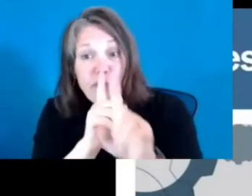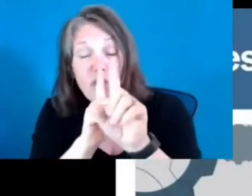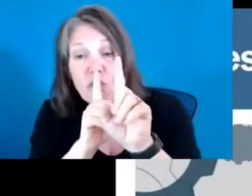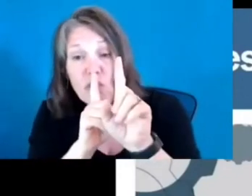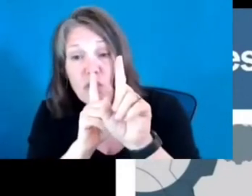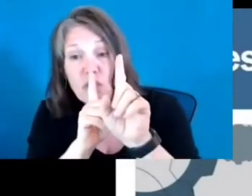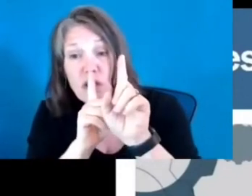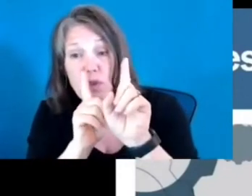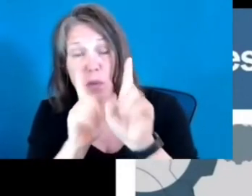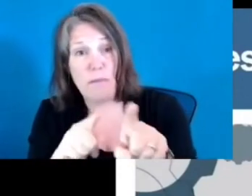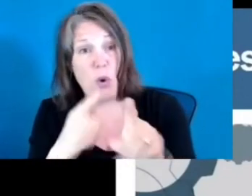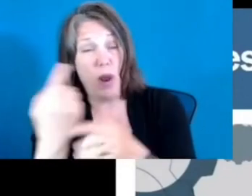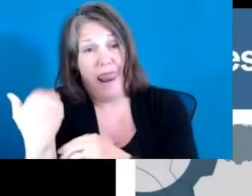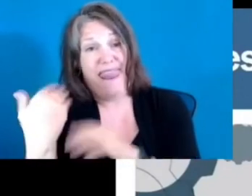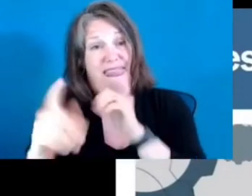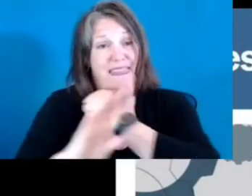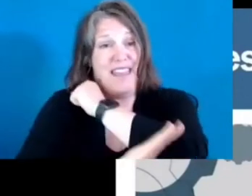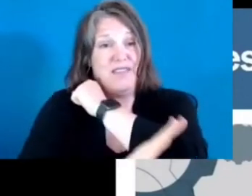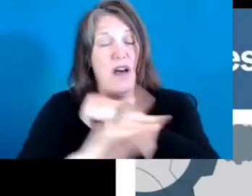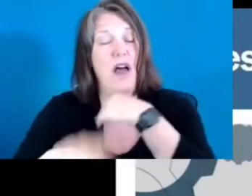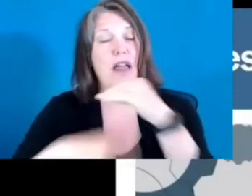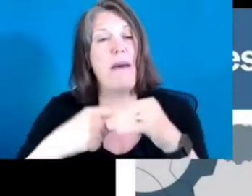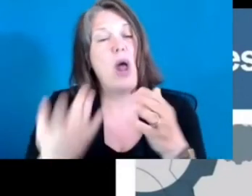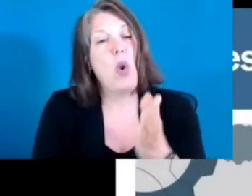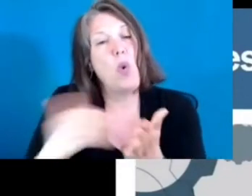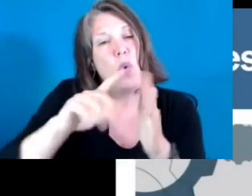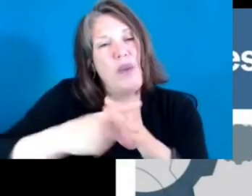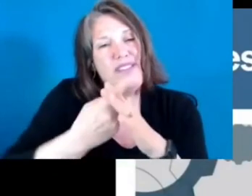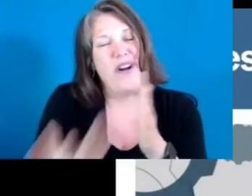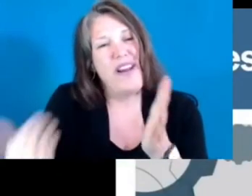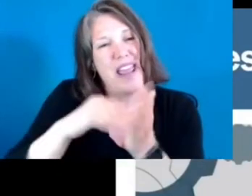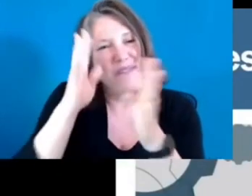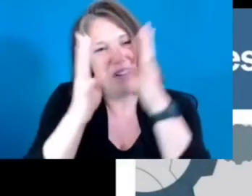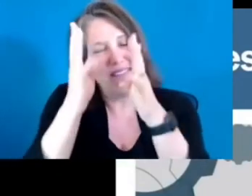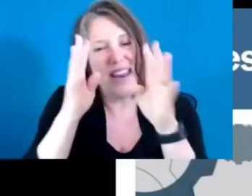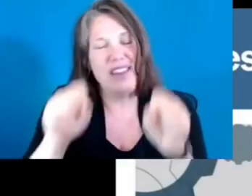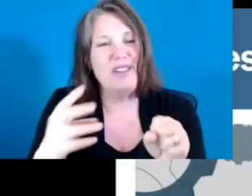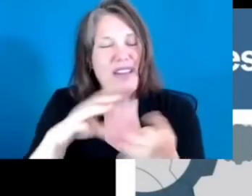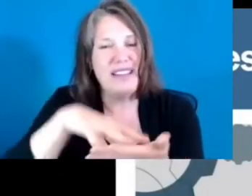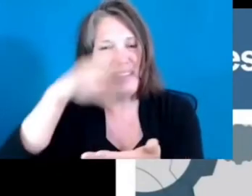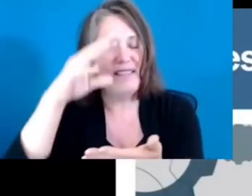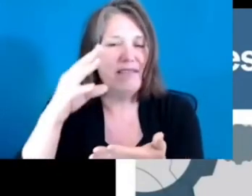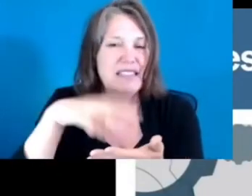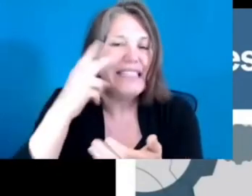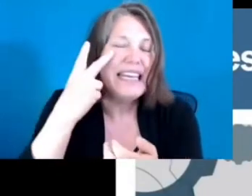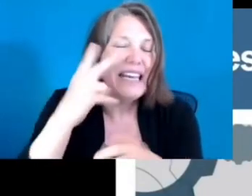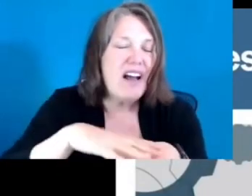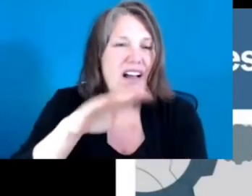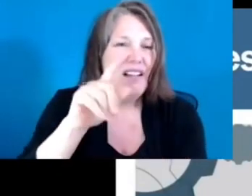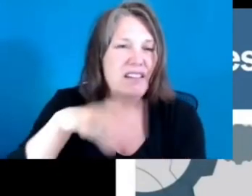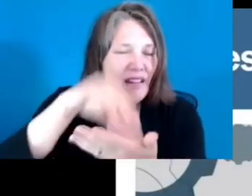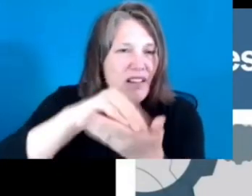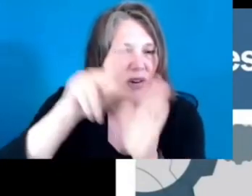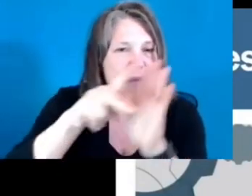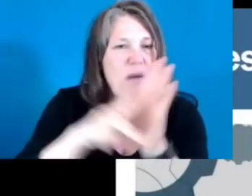You can find it on the Learning Policy Institute website. And it talks about all the ways in which we should capture